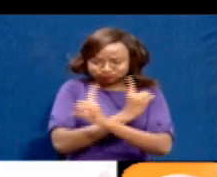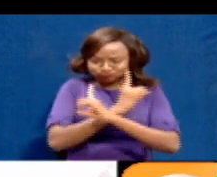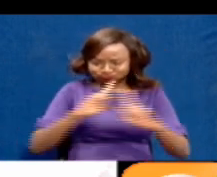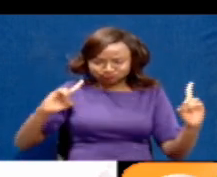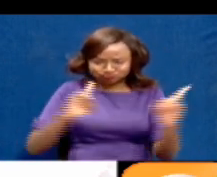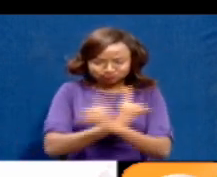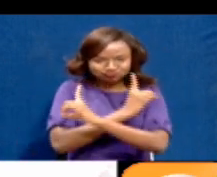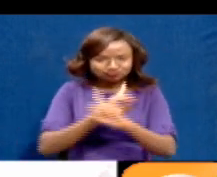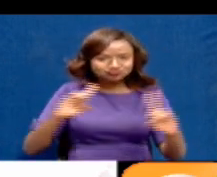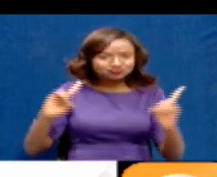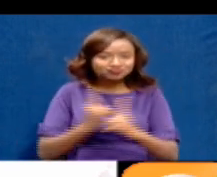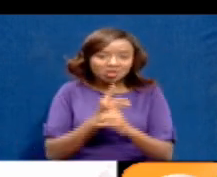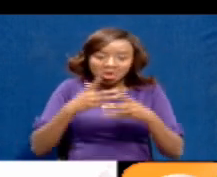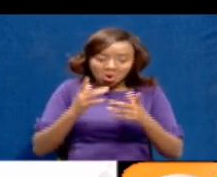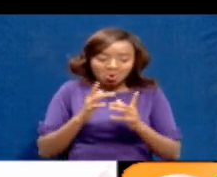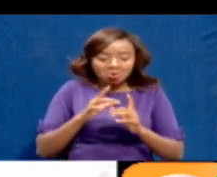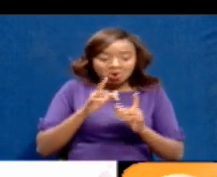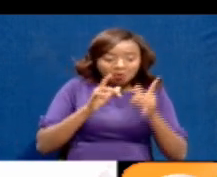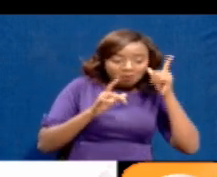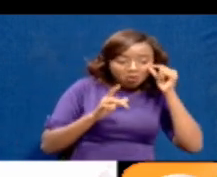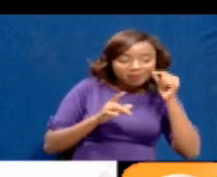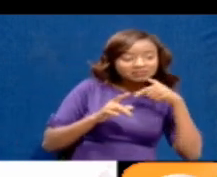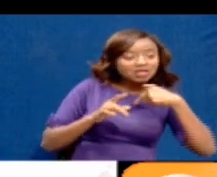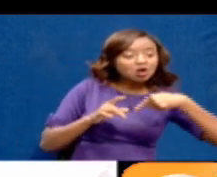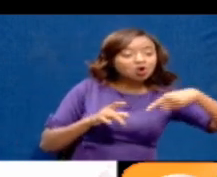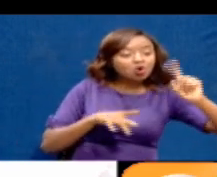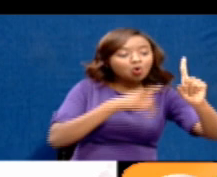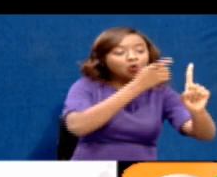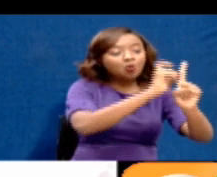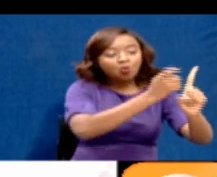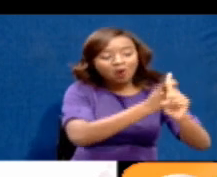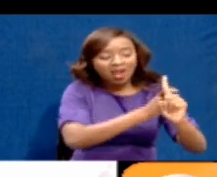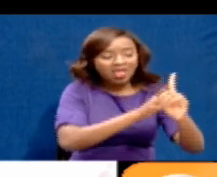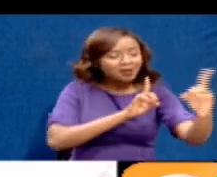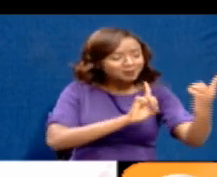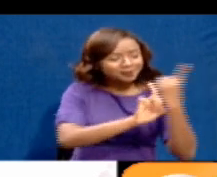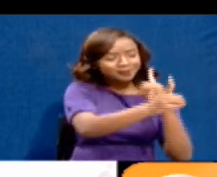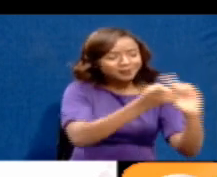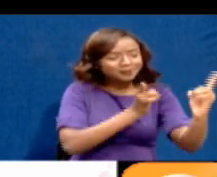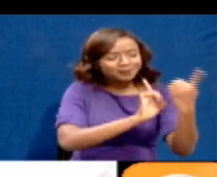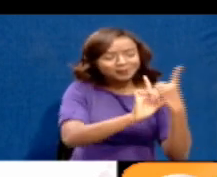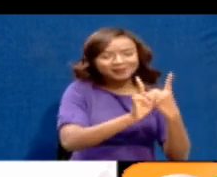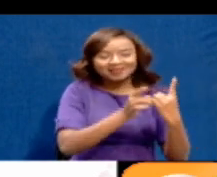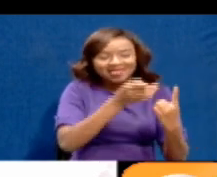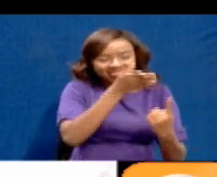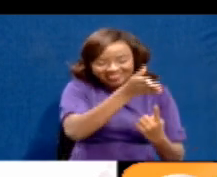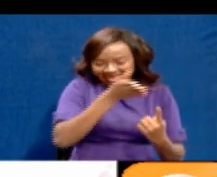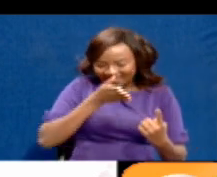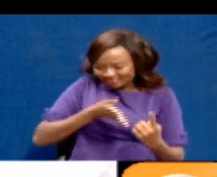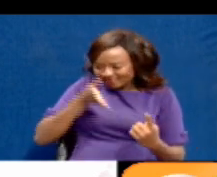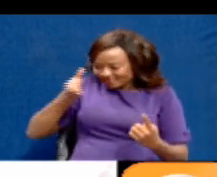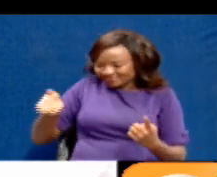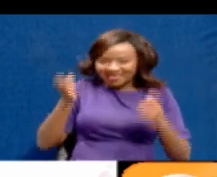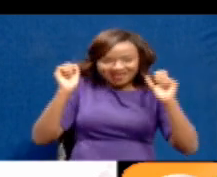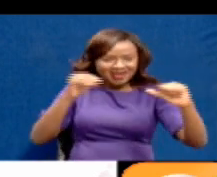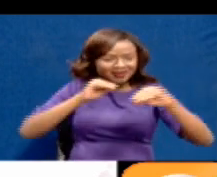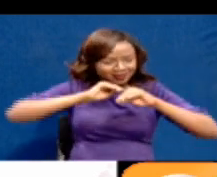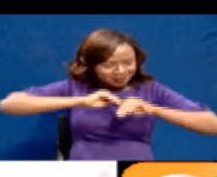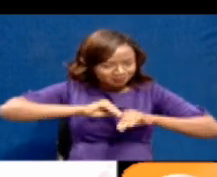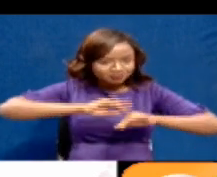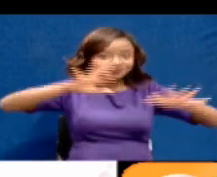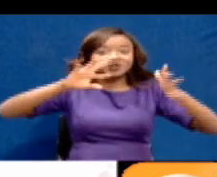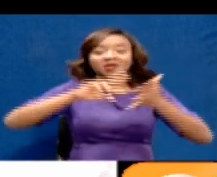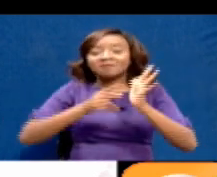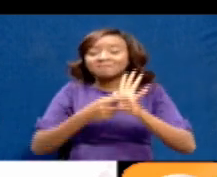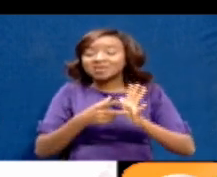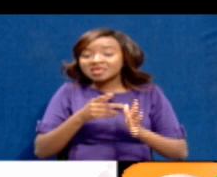movement between Mombasa to Kilifi, there's going to be infection. You know, an infection does not necessarily mean that it has to